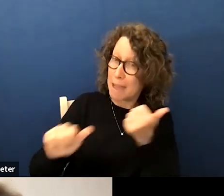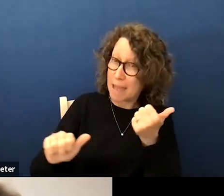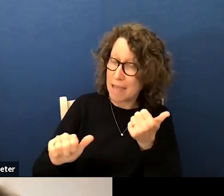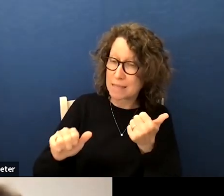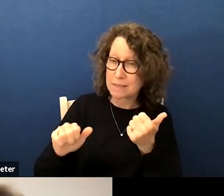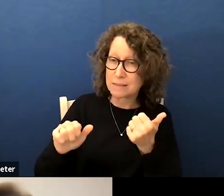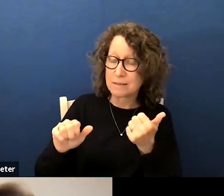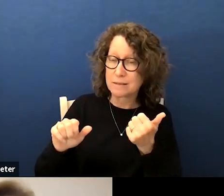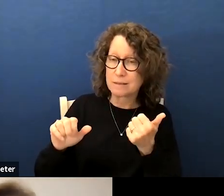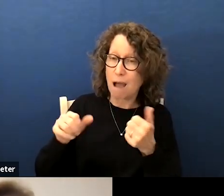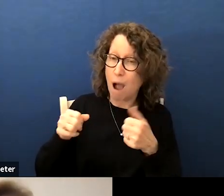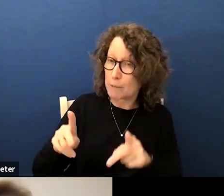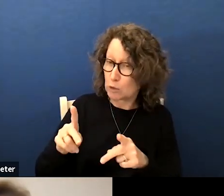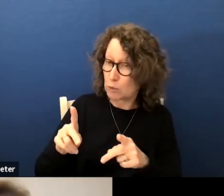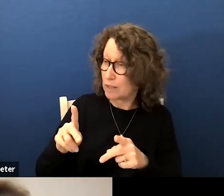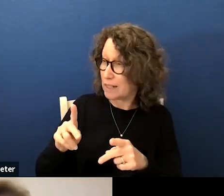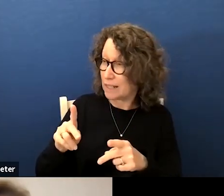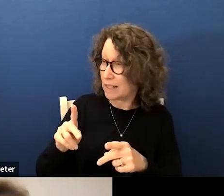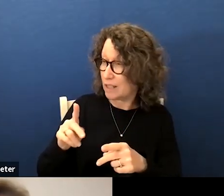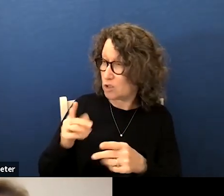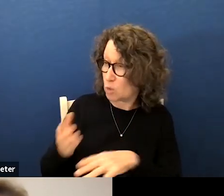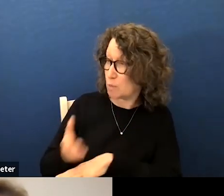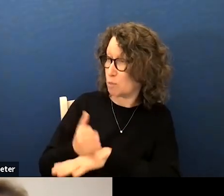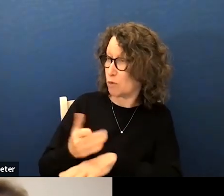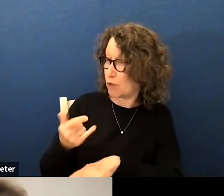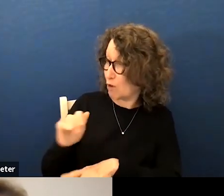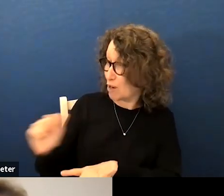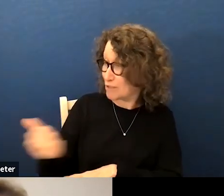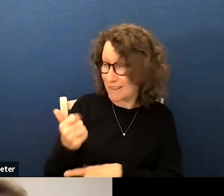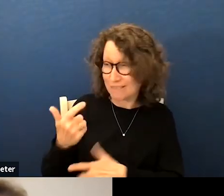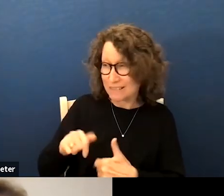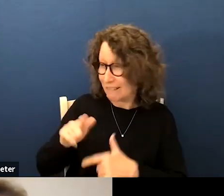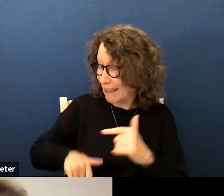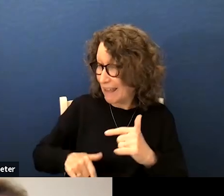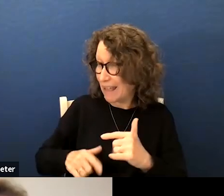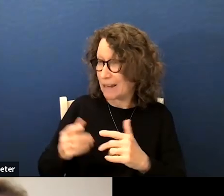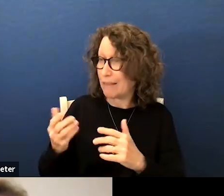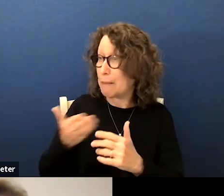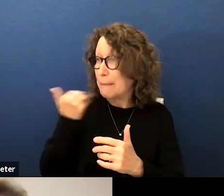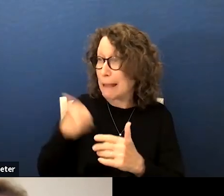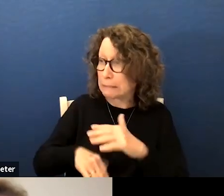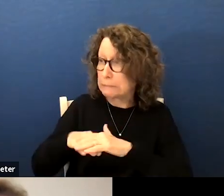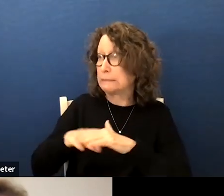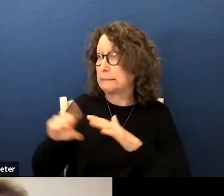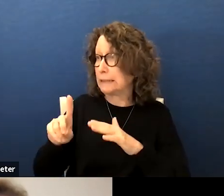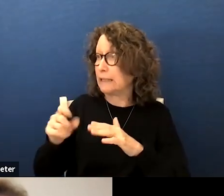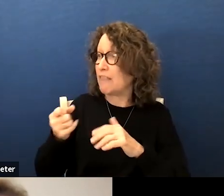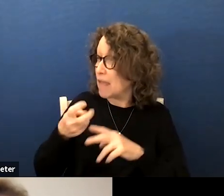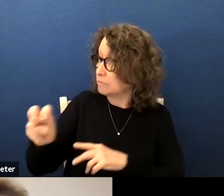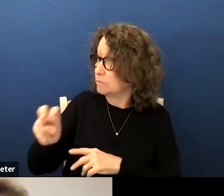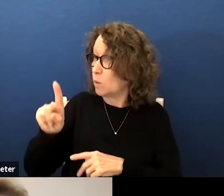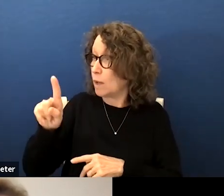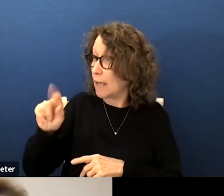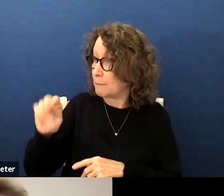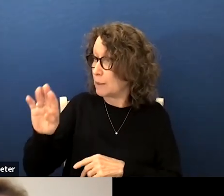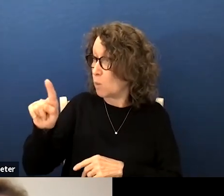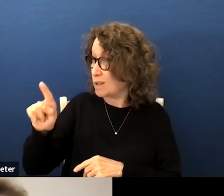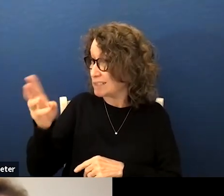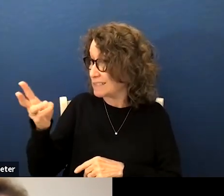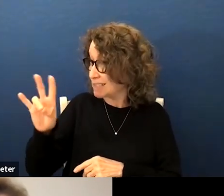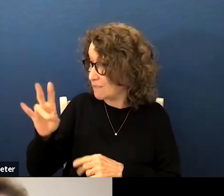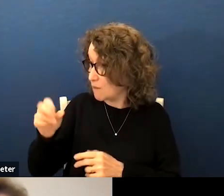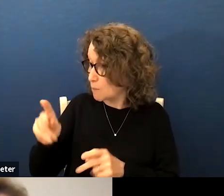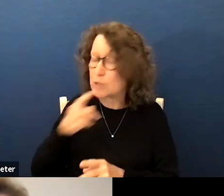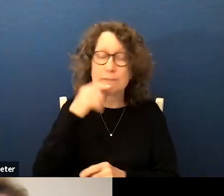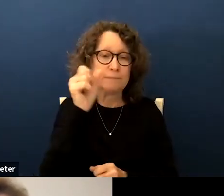opportunity to improve the grade on their own i mean you know if they've done everything they still the most they can get is a d then we go to the ab167 opportunity right